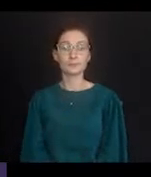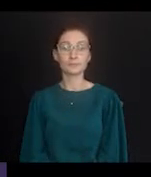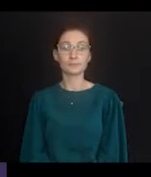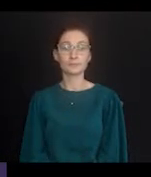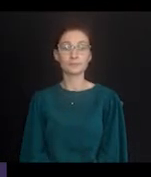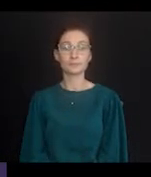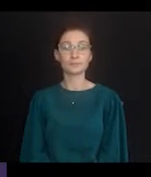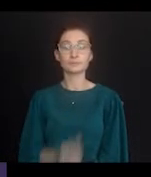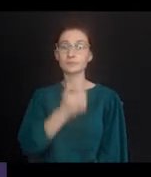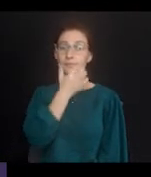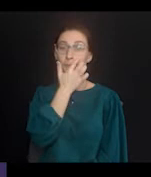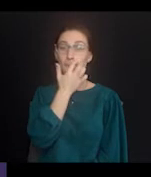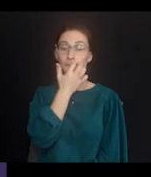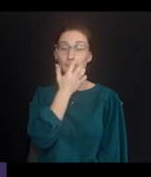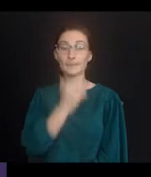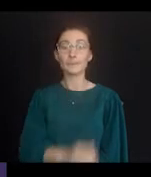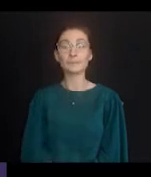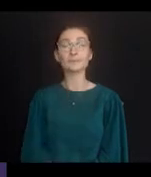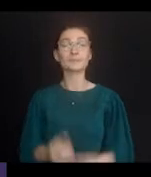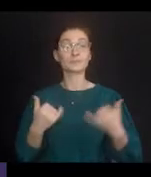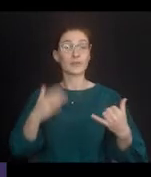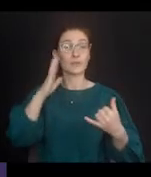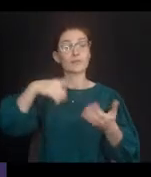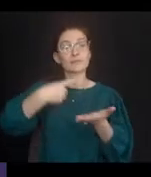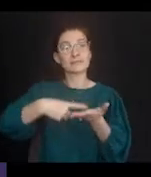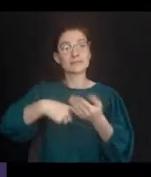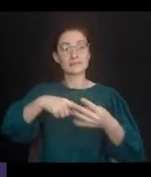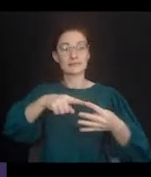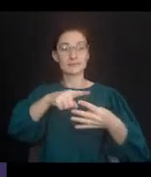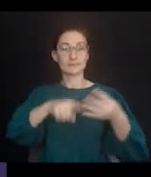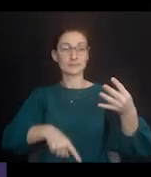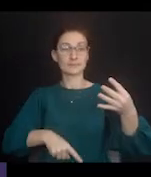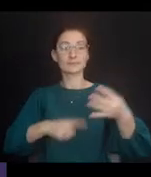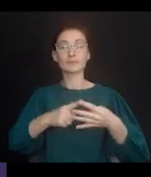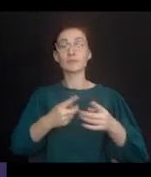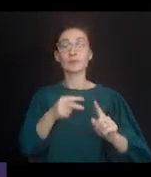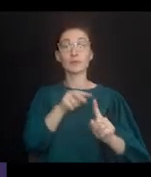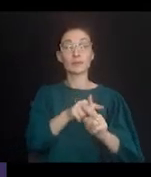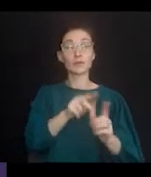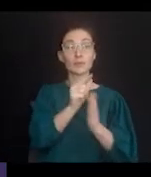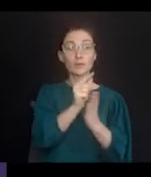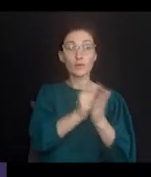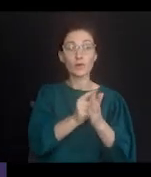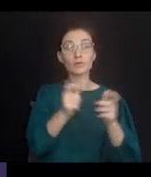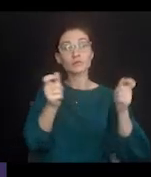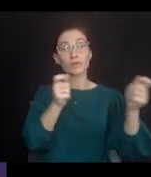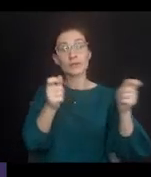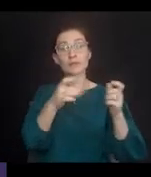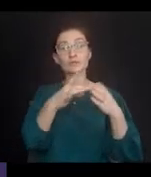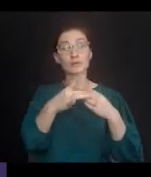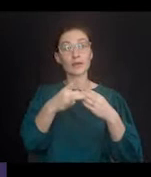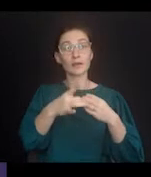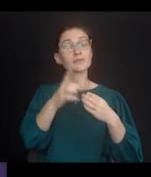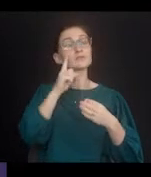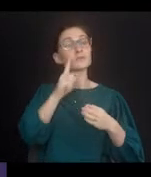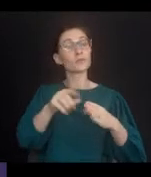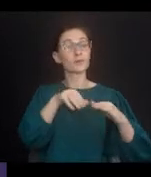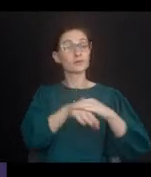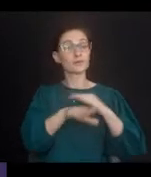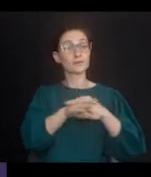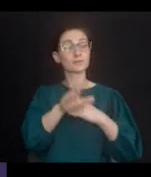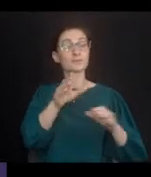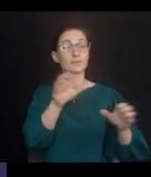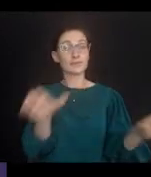Northern District of Florida. What we will cover. Applicable laws, regulations, and guidance that govern